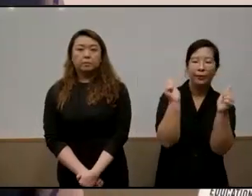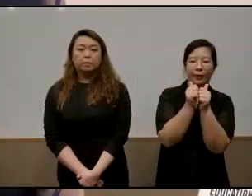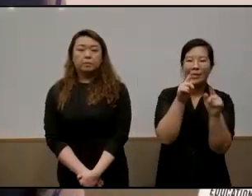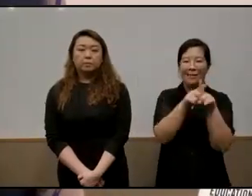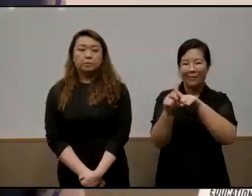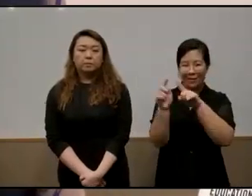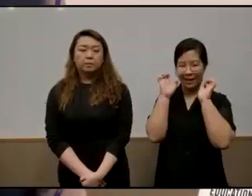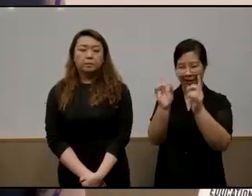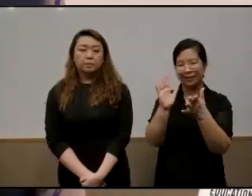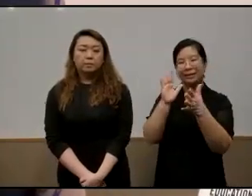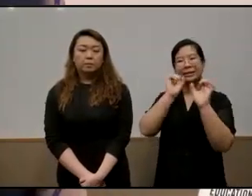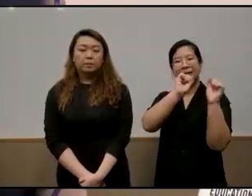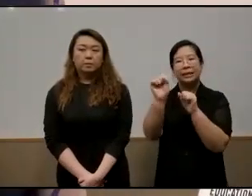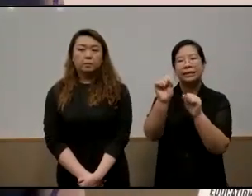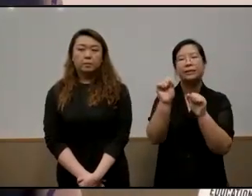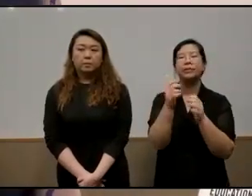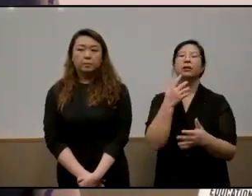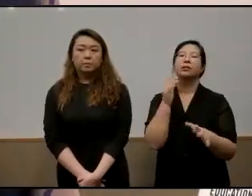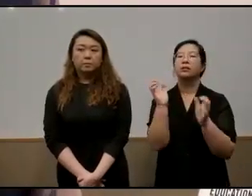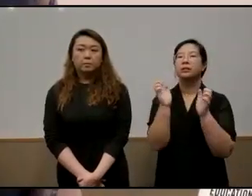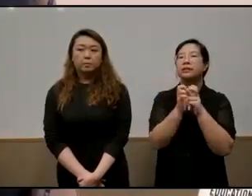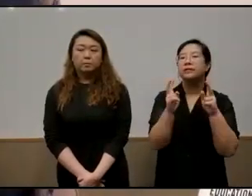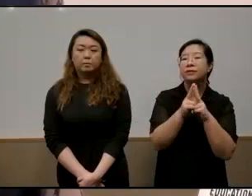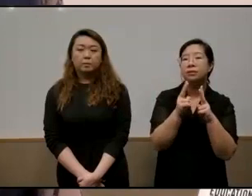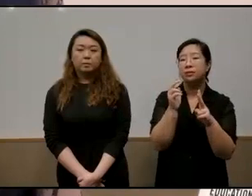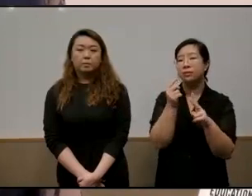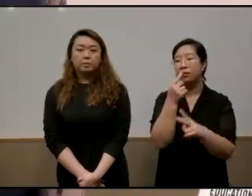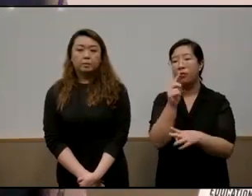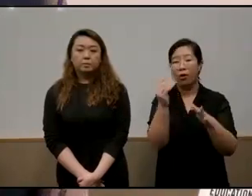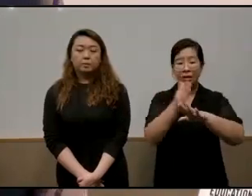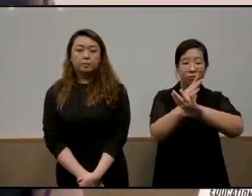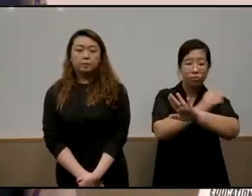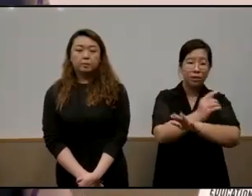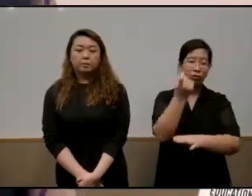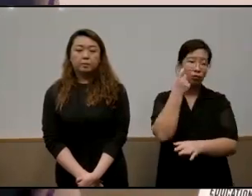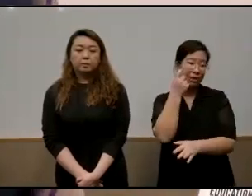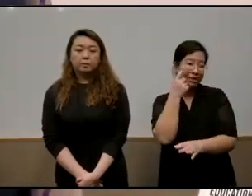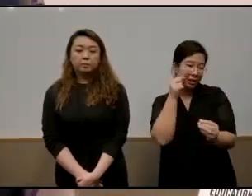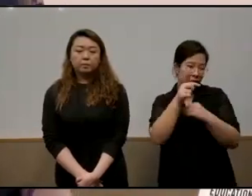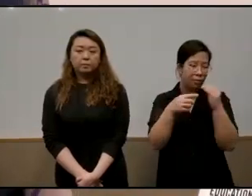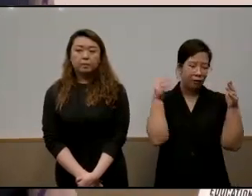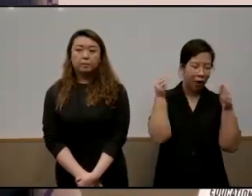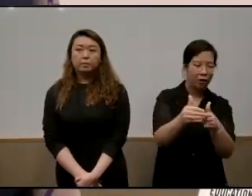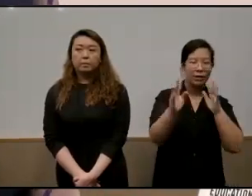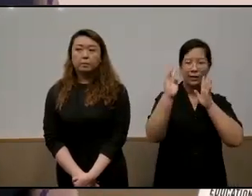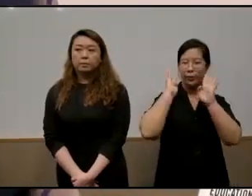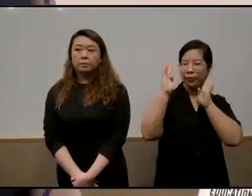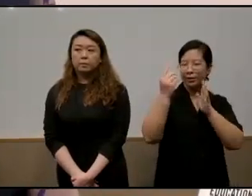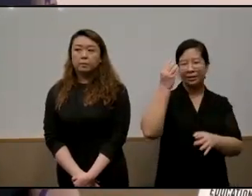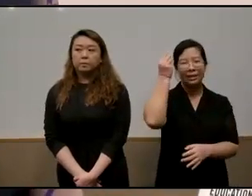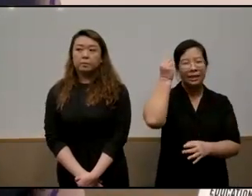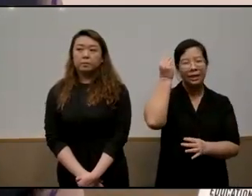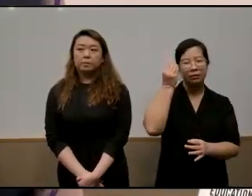in in the um improvements in recent years in creative thinking inventive thinking we can